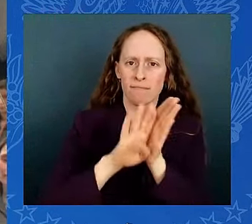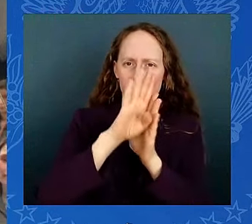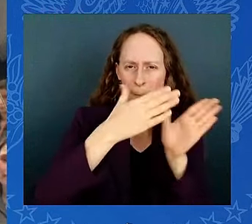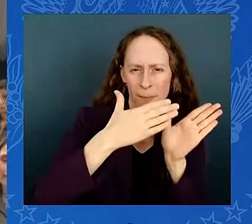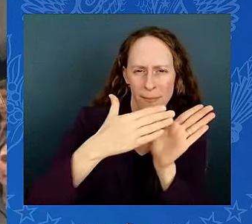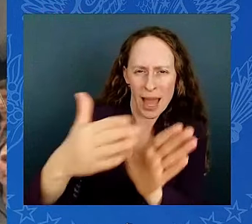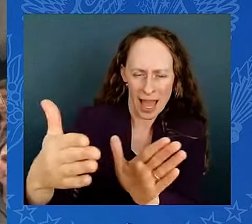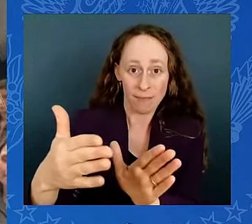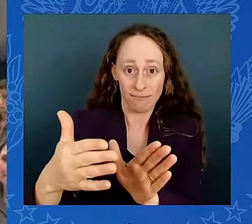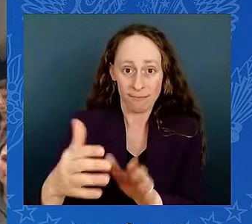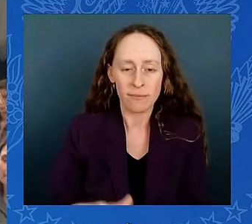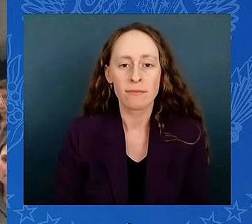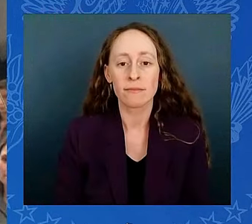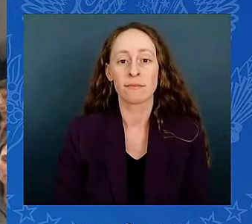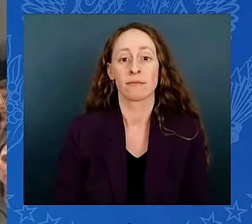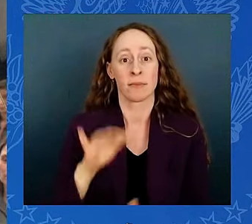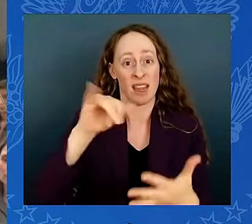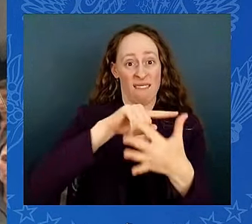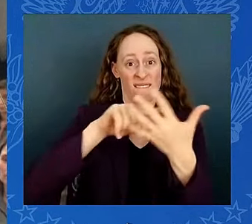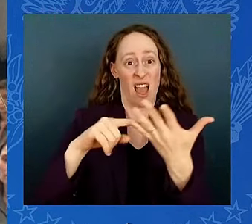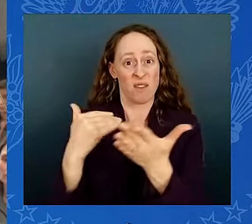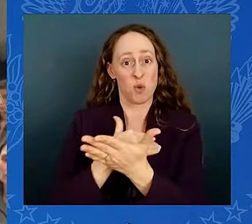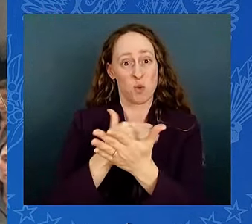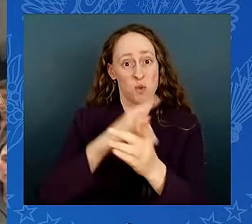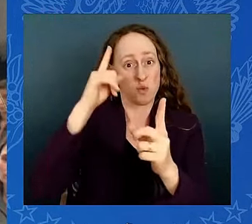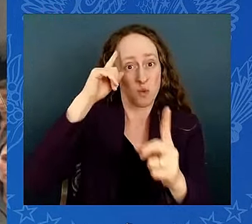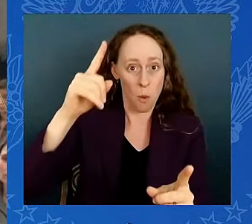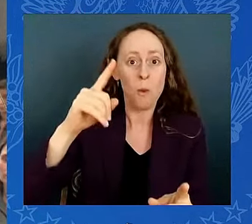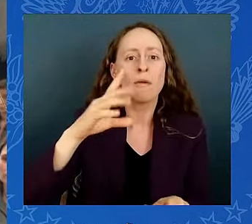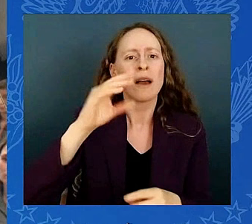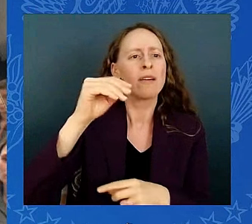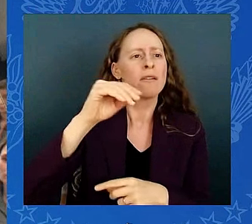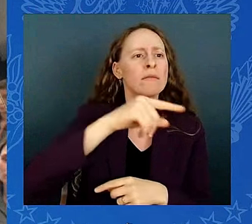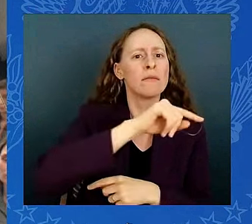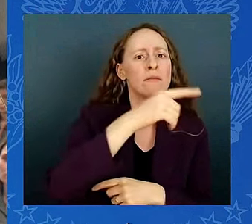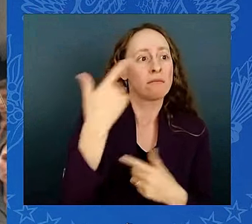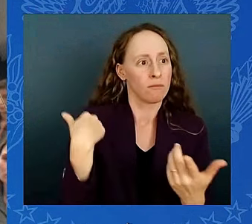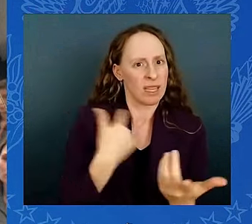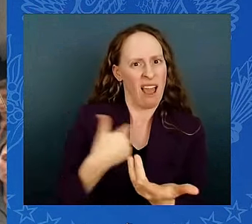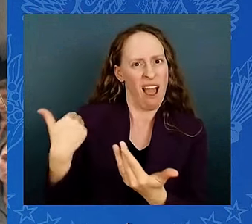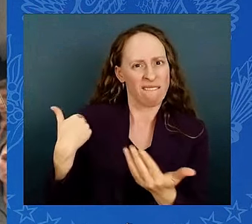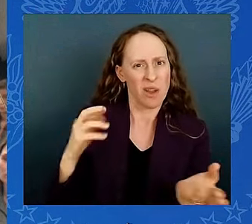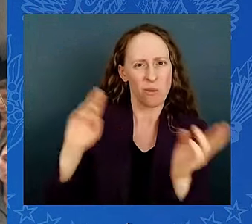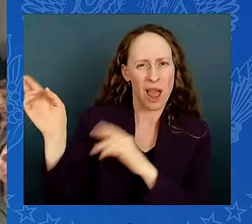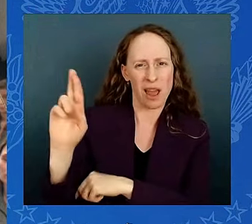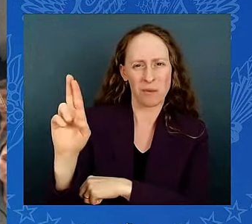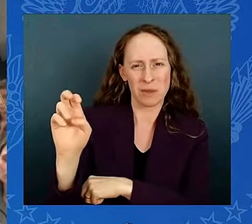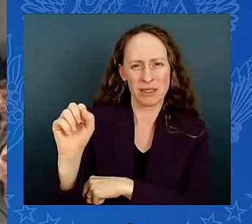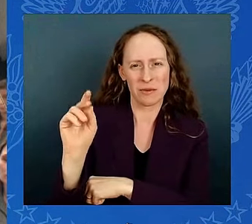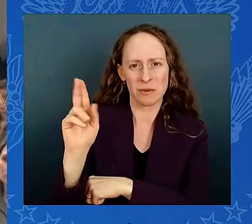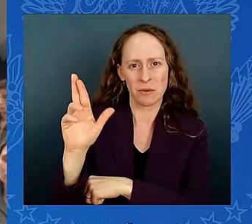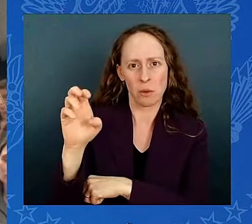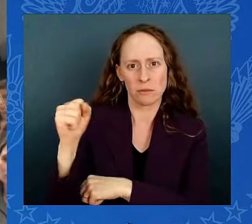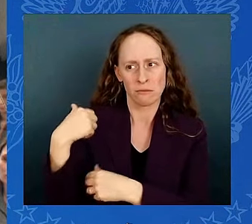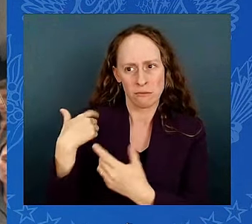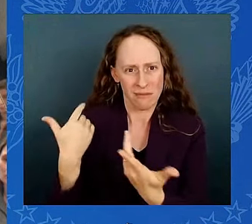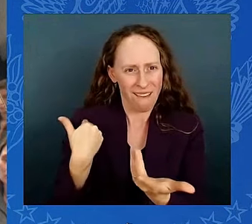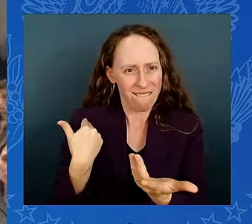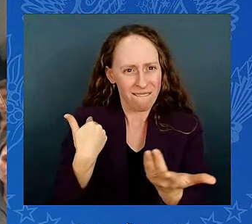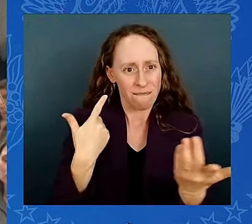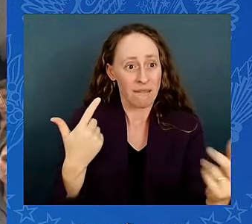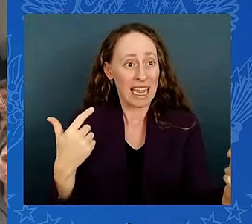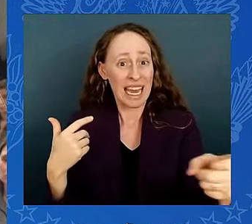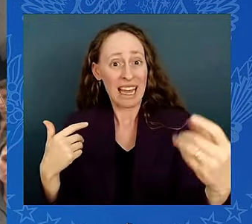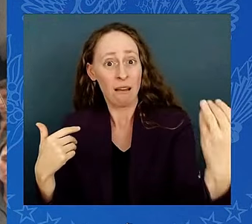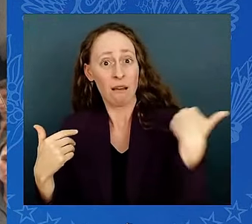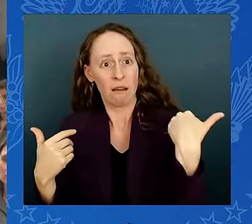So, folks, know these resources are available to them and anyone who needs them. You got to, I was telling the group